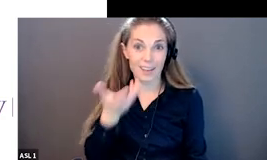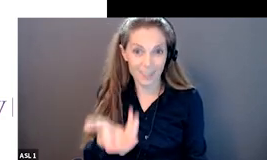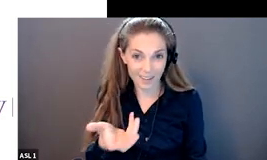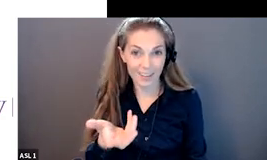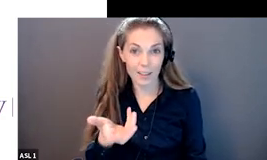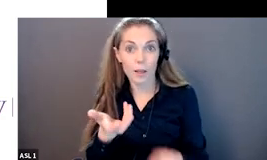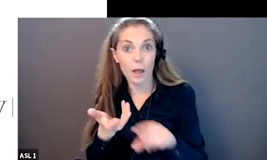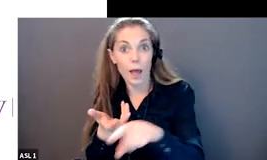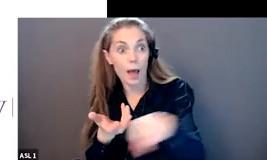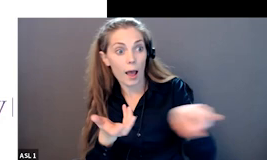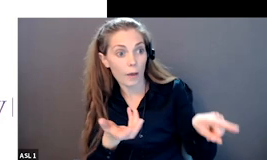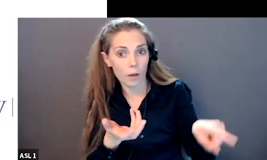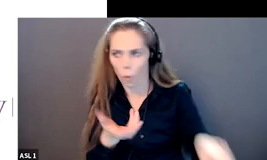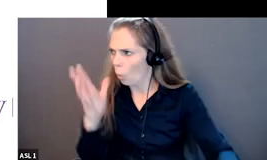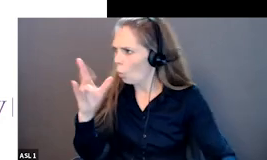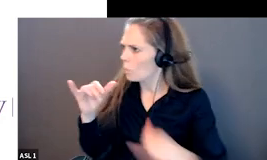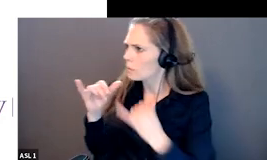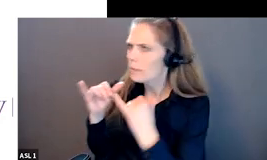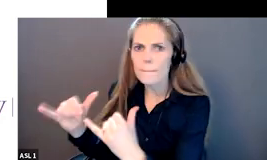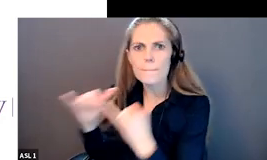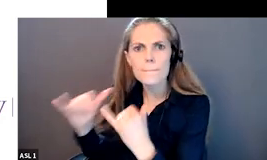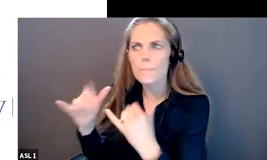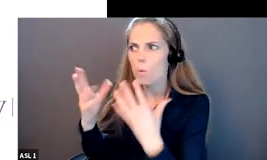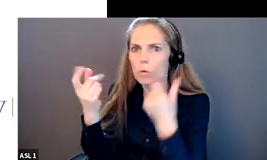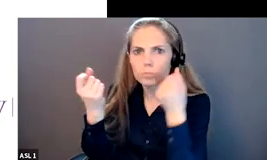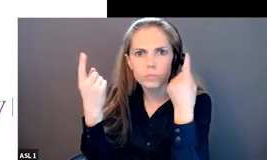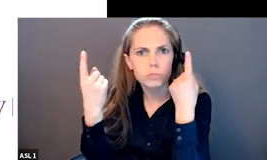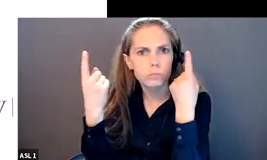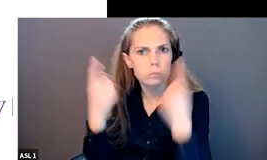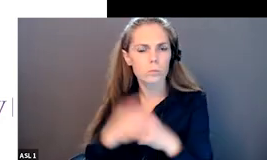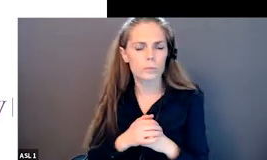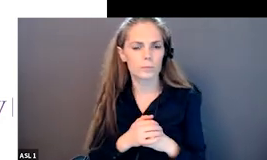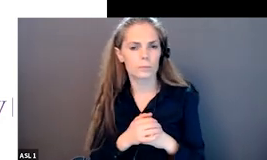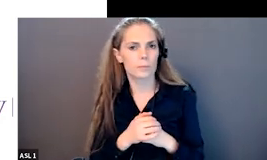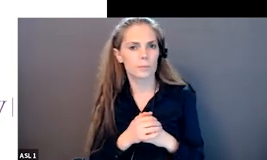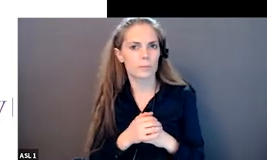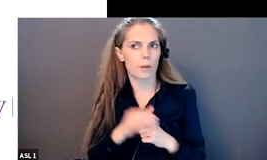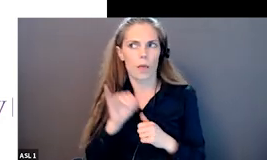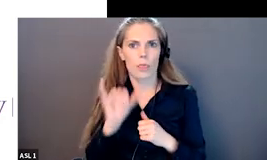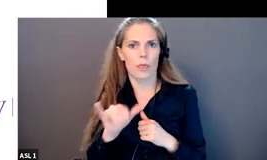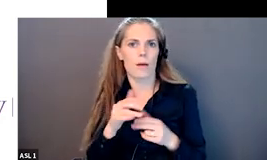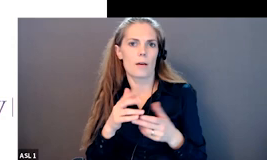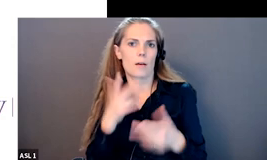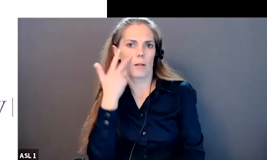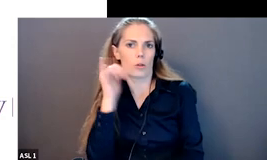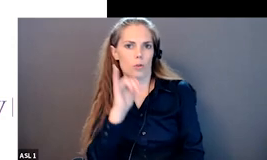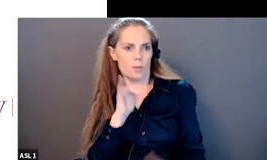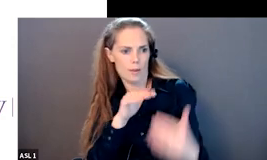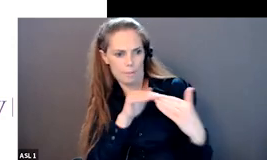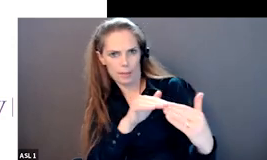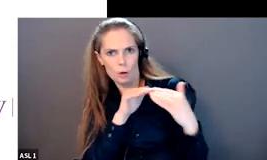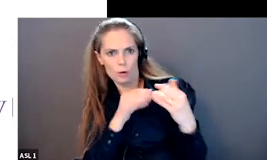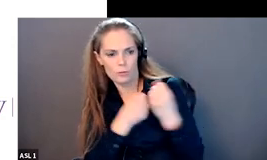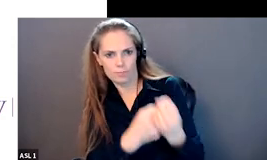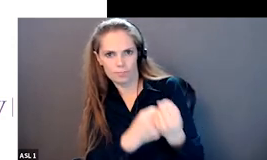with what we're talking about this is basically peer support and this in